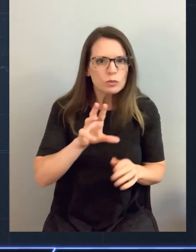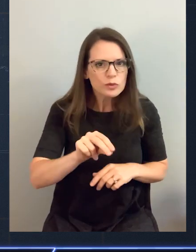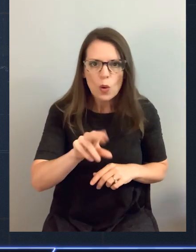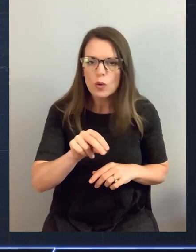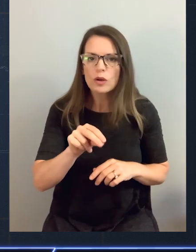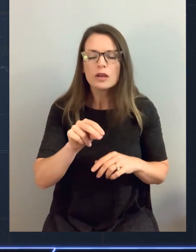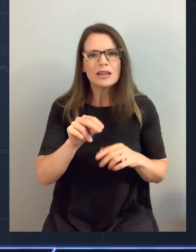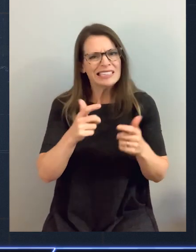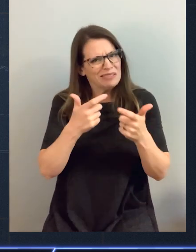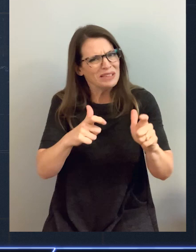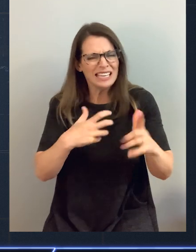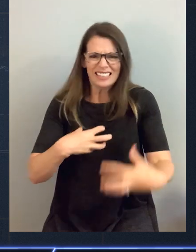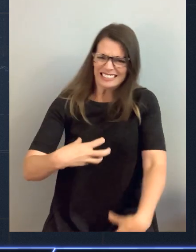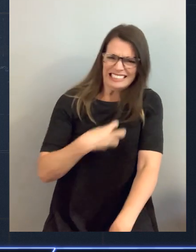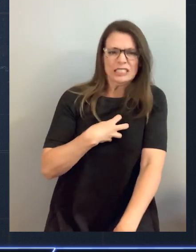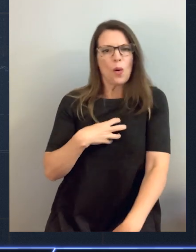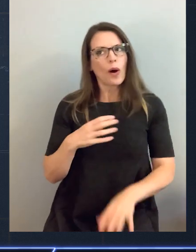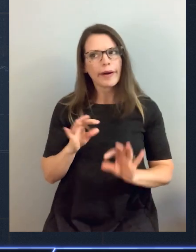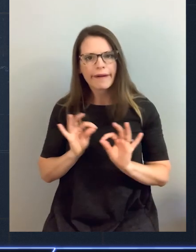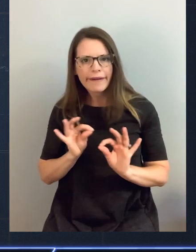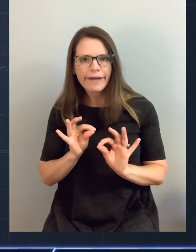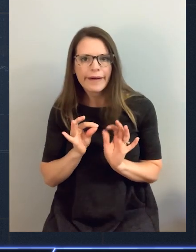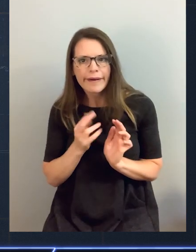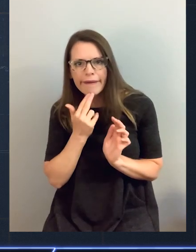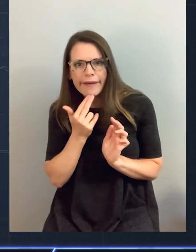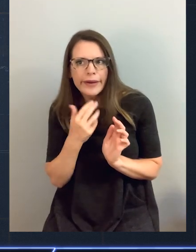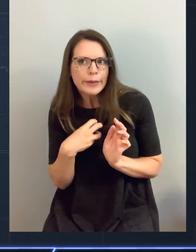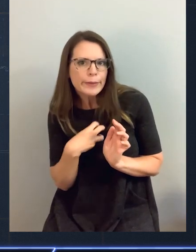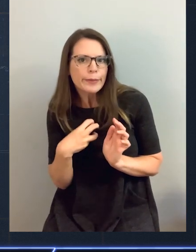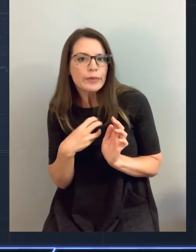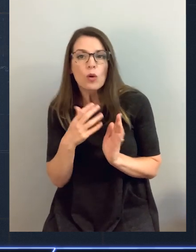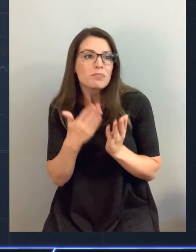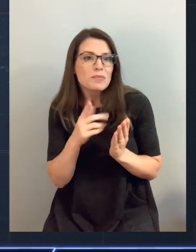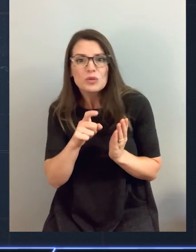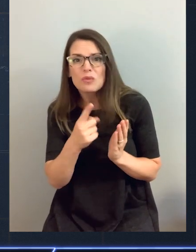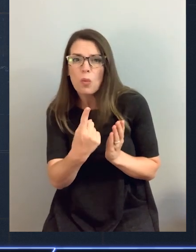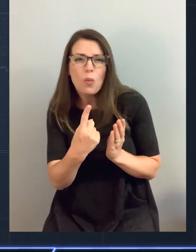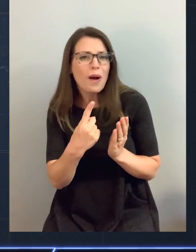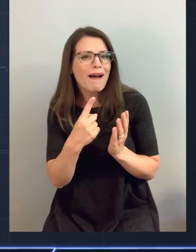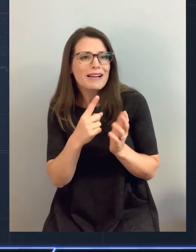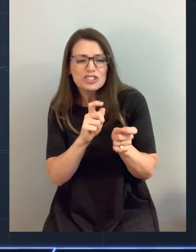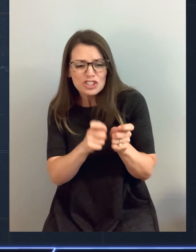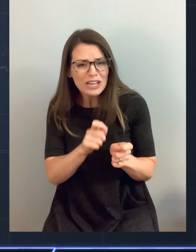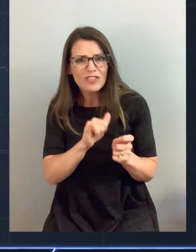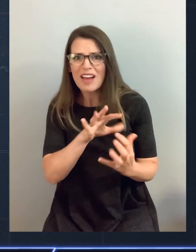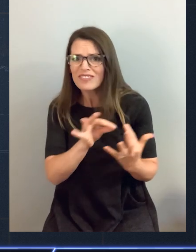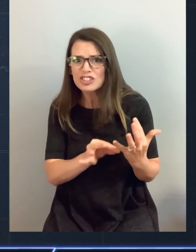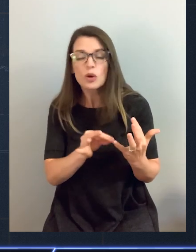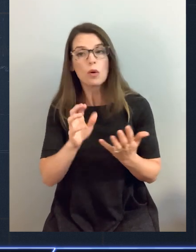know what you want. Big or small, send us that feedback. You might need just a small update to an existing feature.